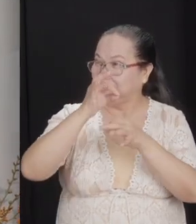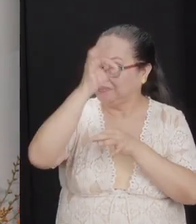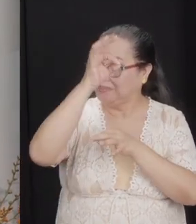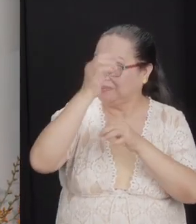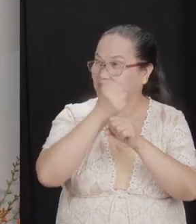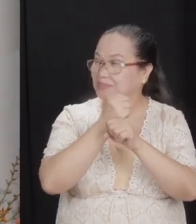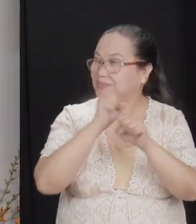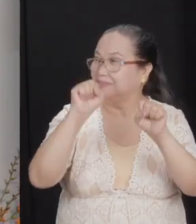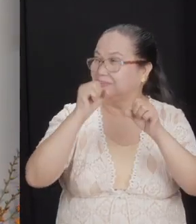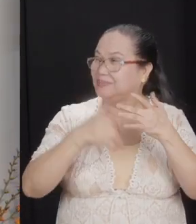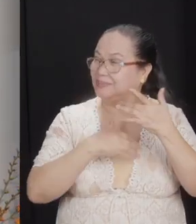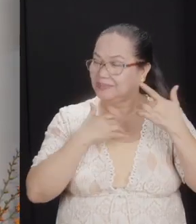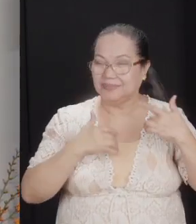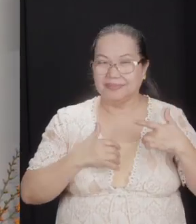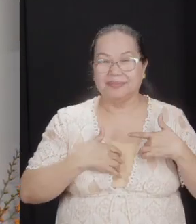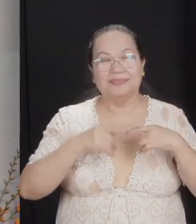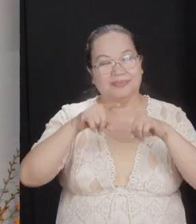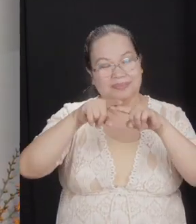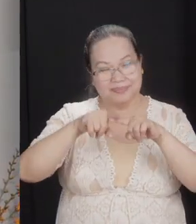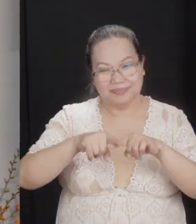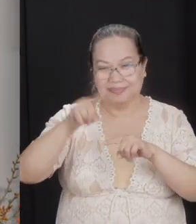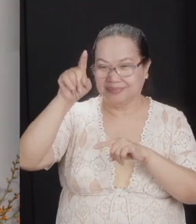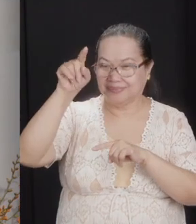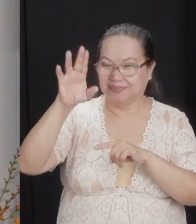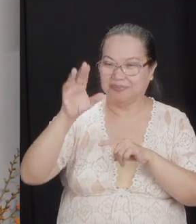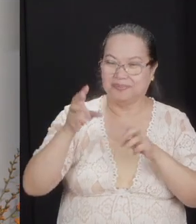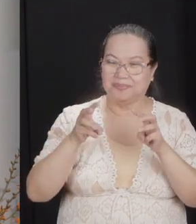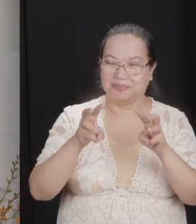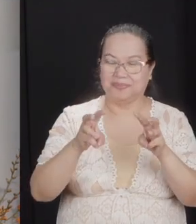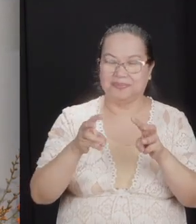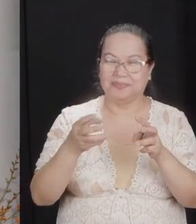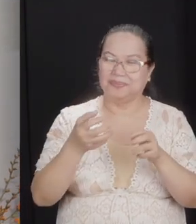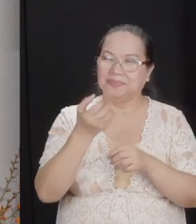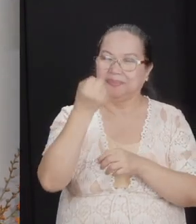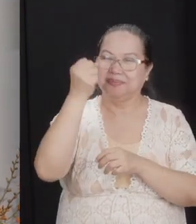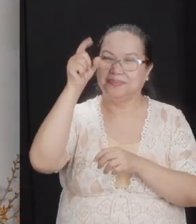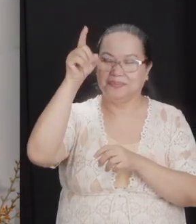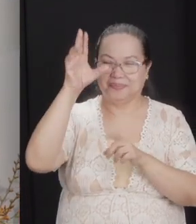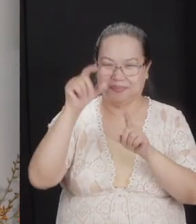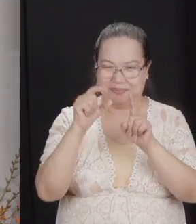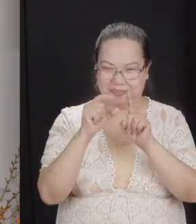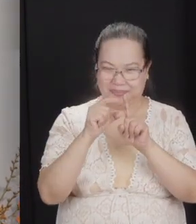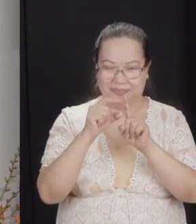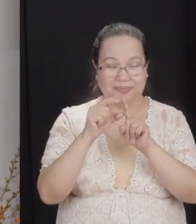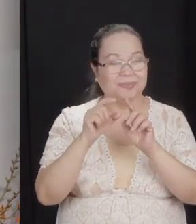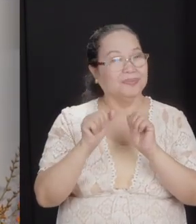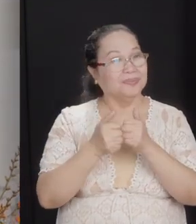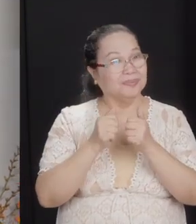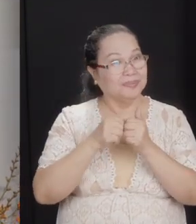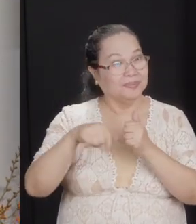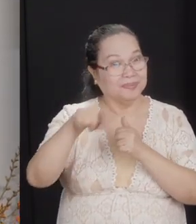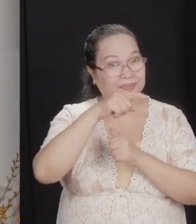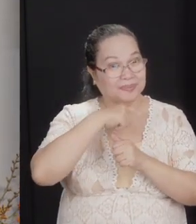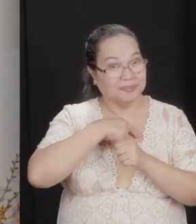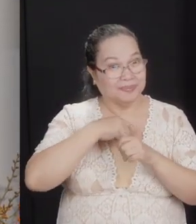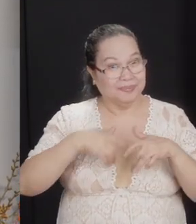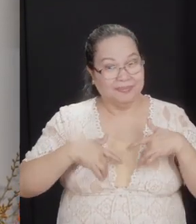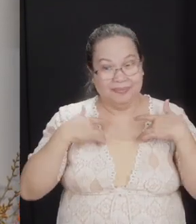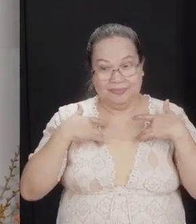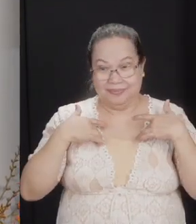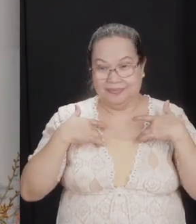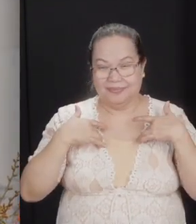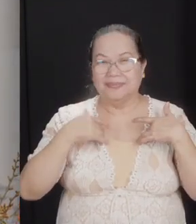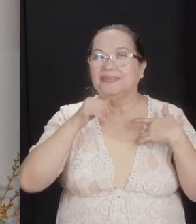saved heart and according to God's way in his word. How does this apply to our lives when we talk about